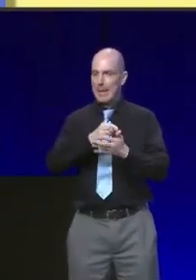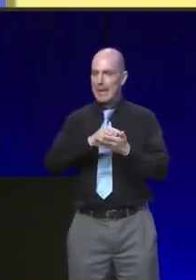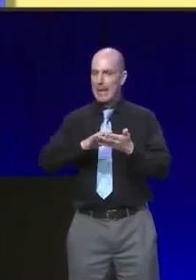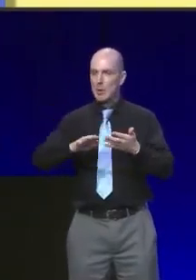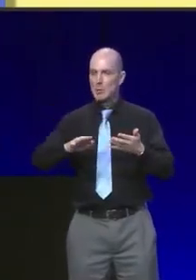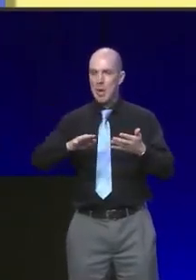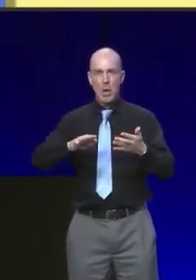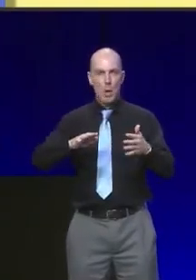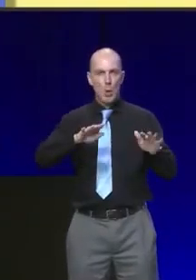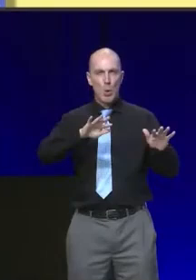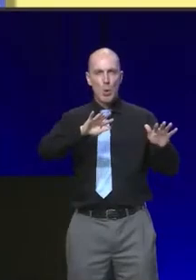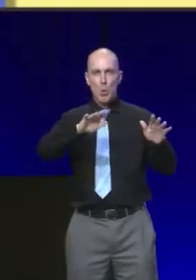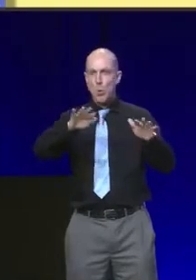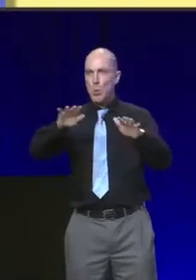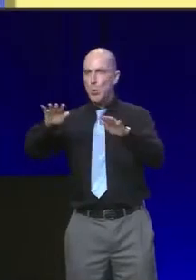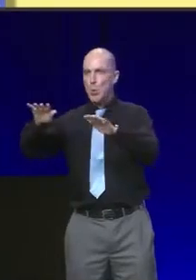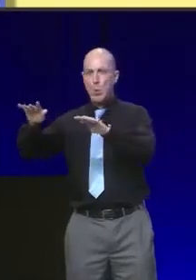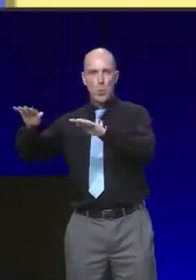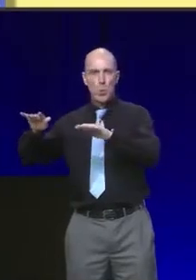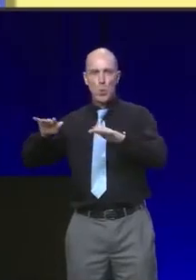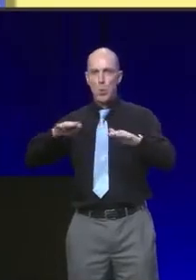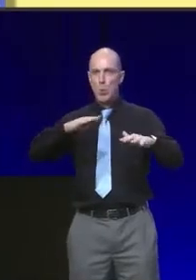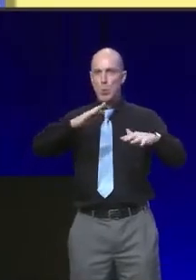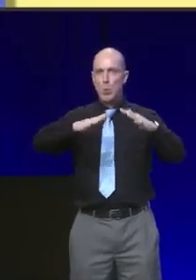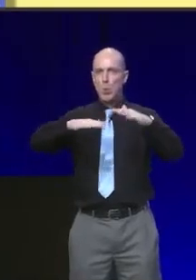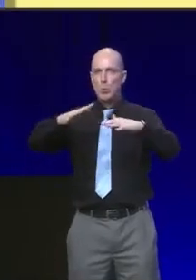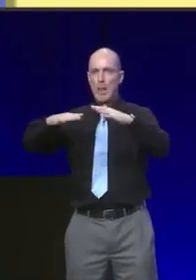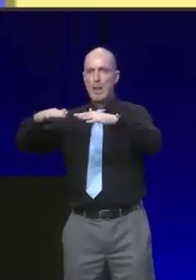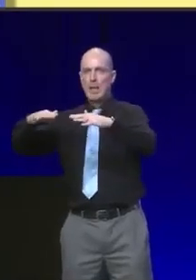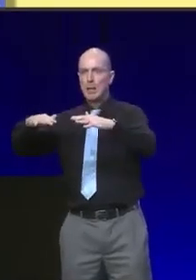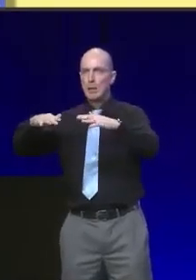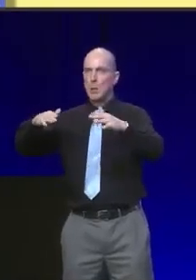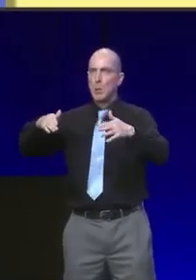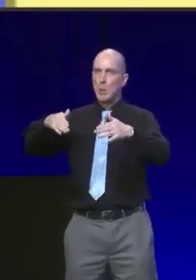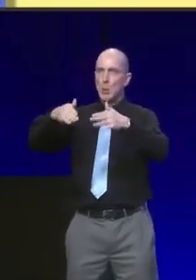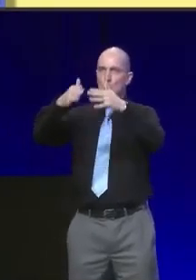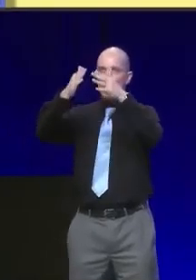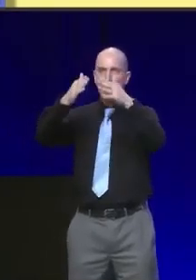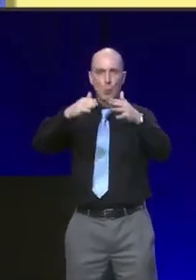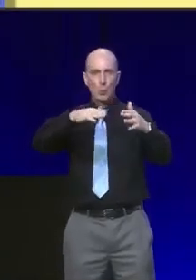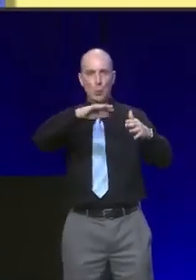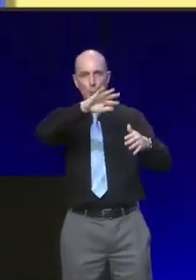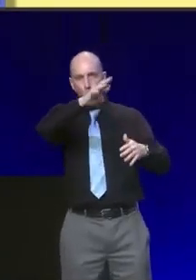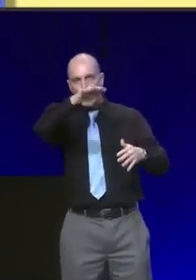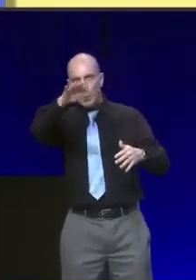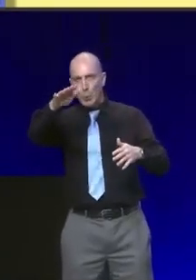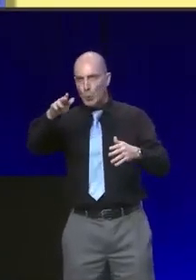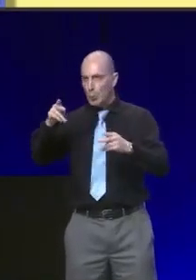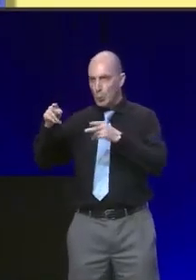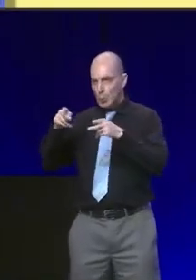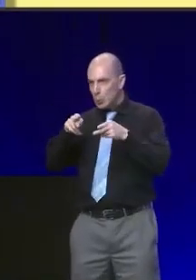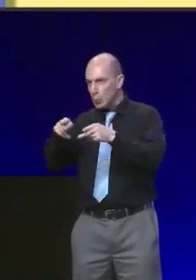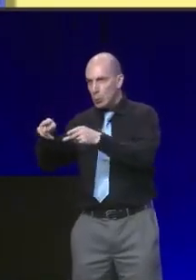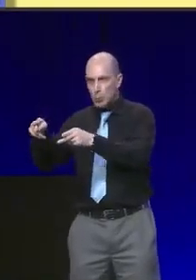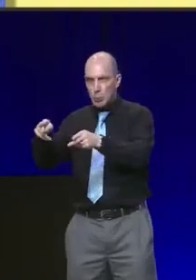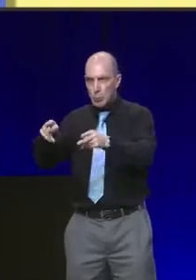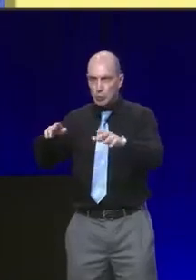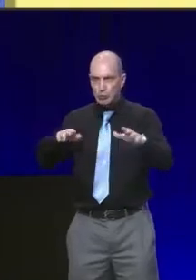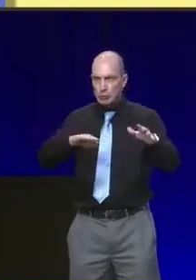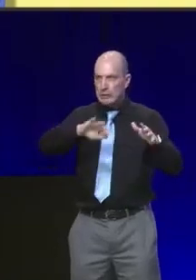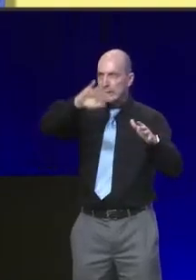I often think about how I'm looking at the very same steeples, the very same streets, and the very same geology